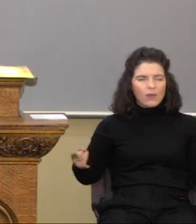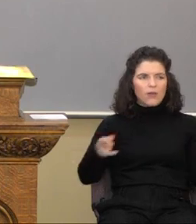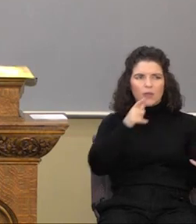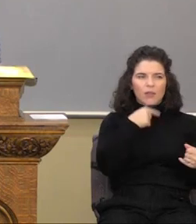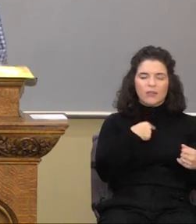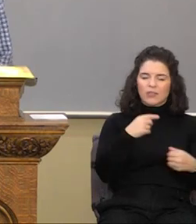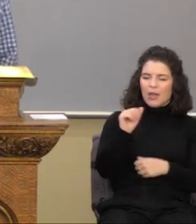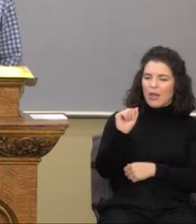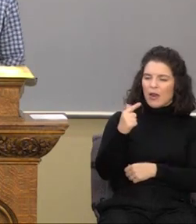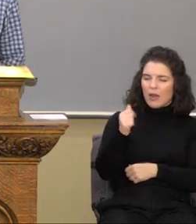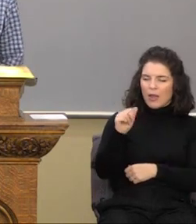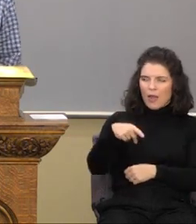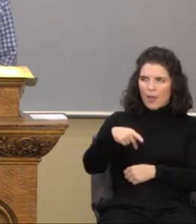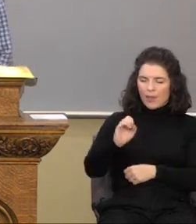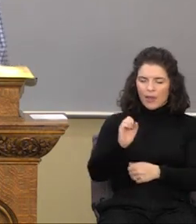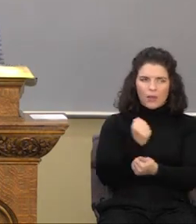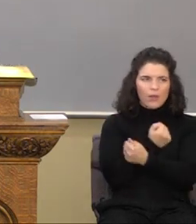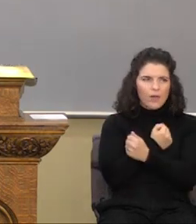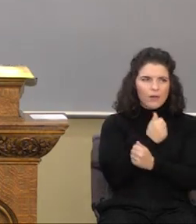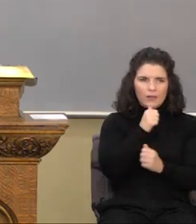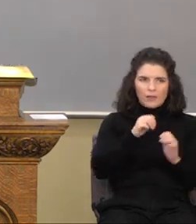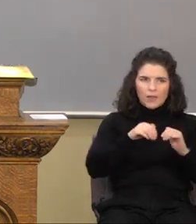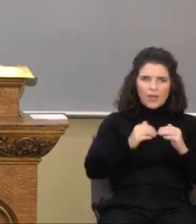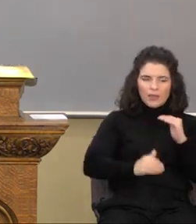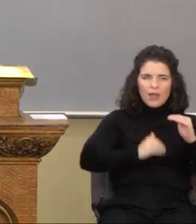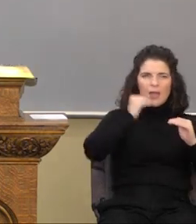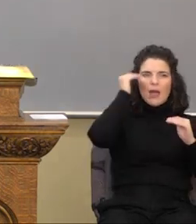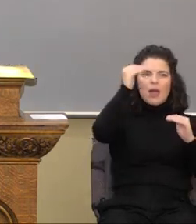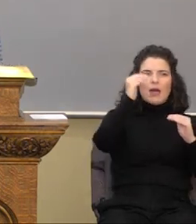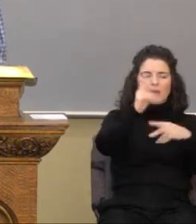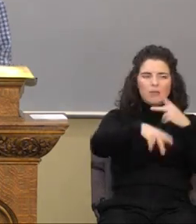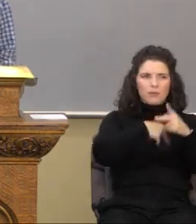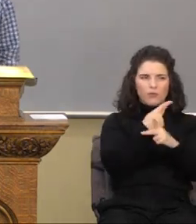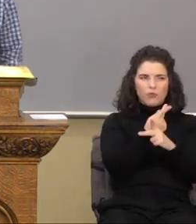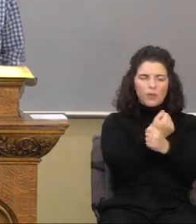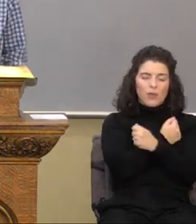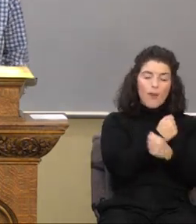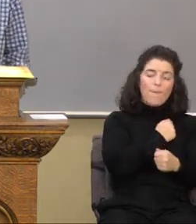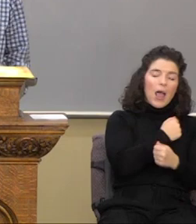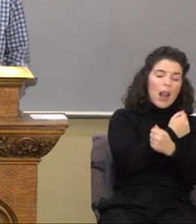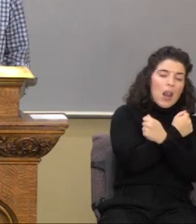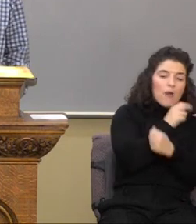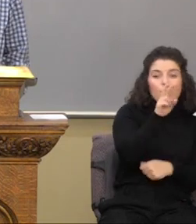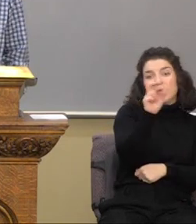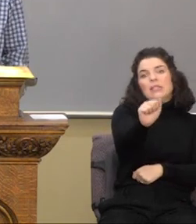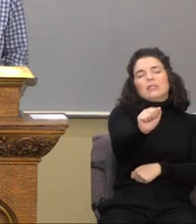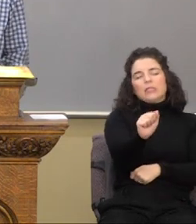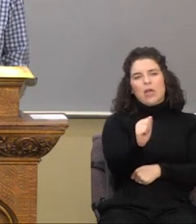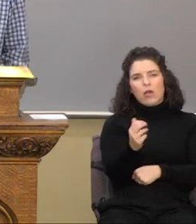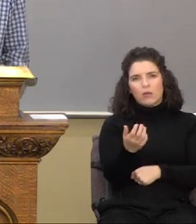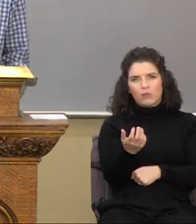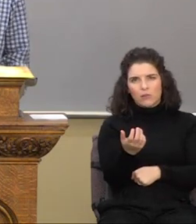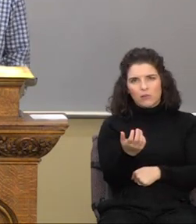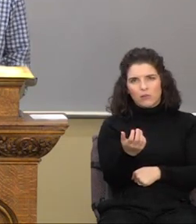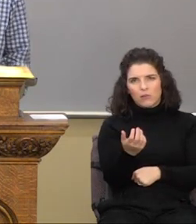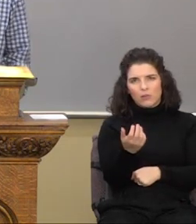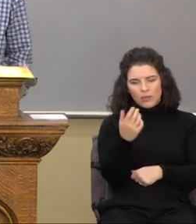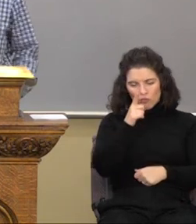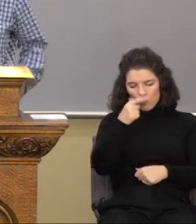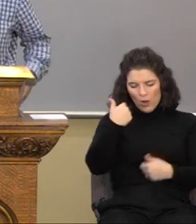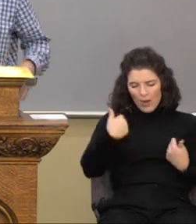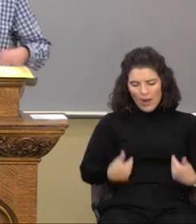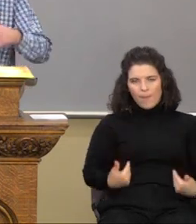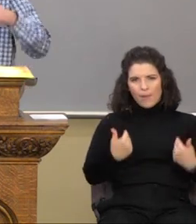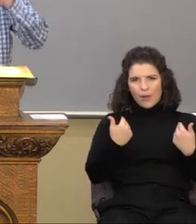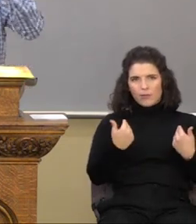the highest form of love. My love for pizza. That comes because of who I am.